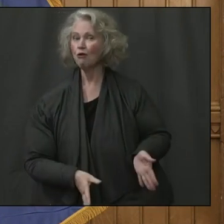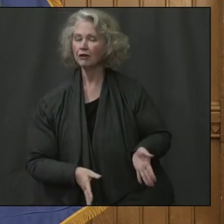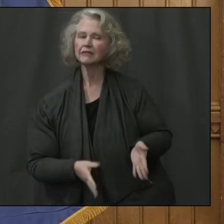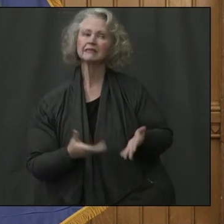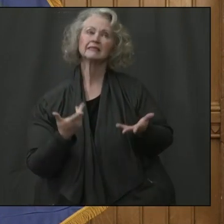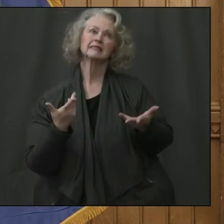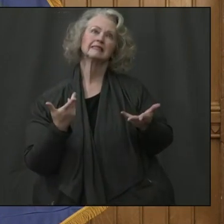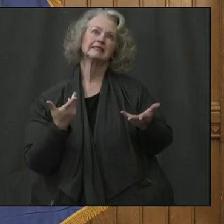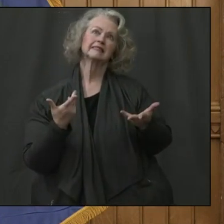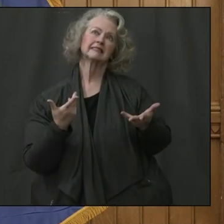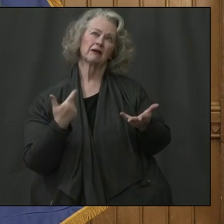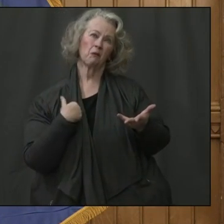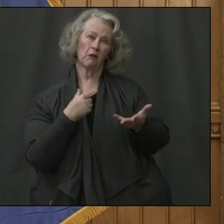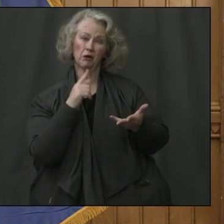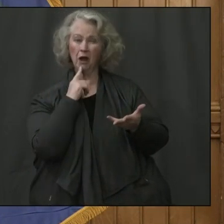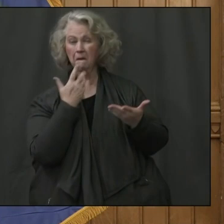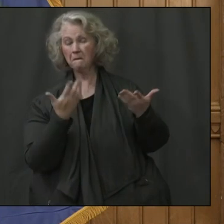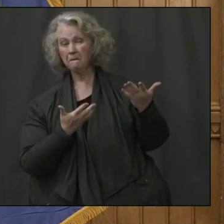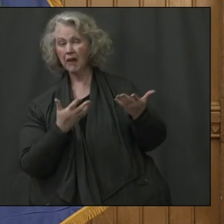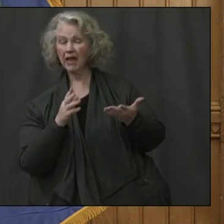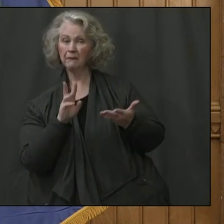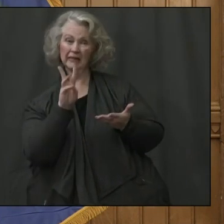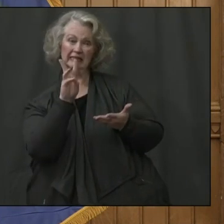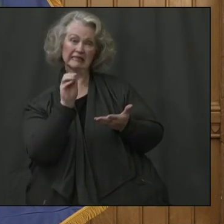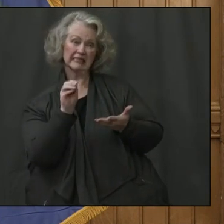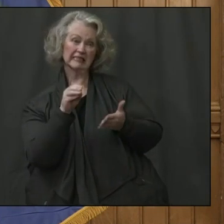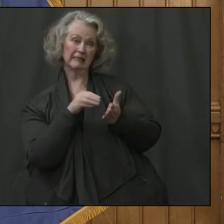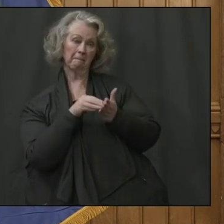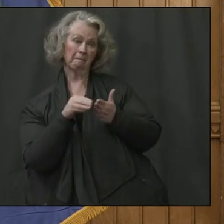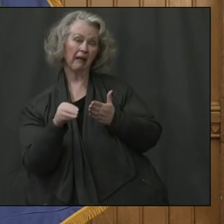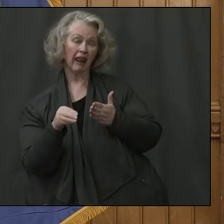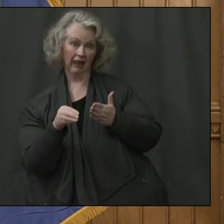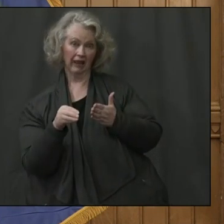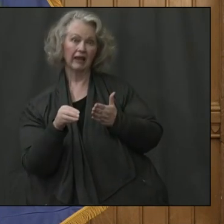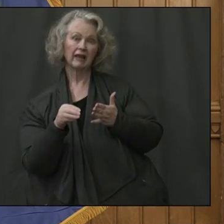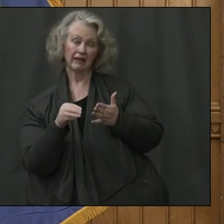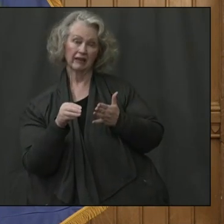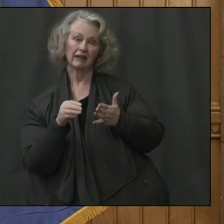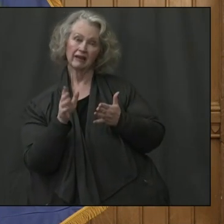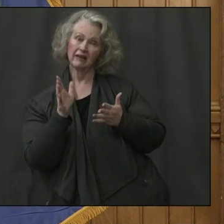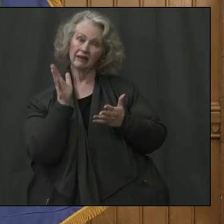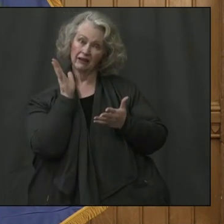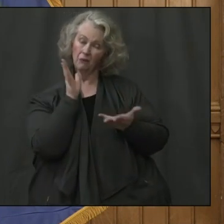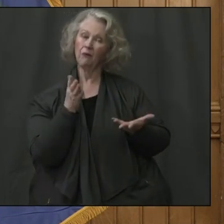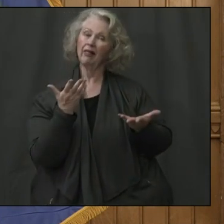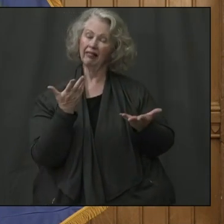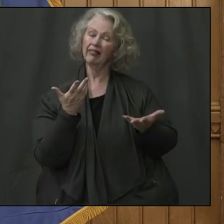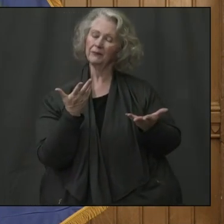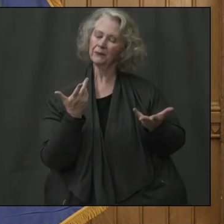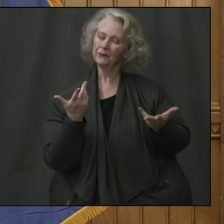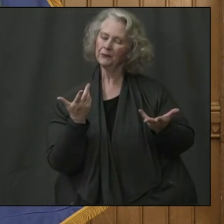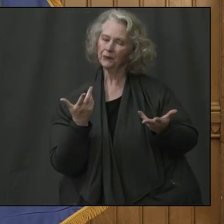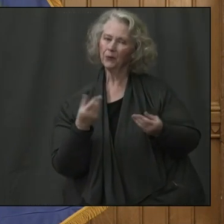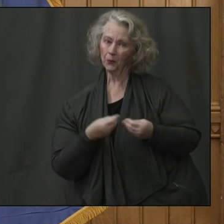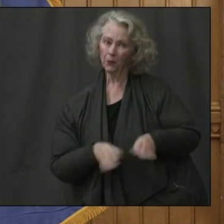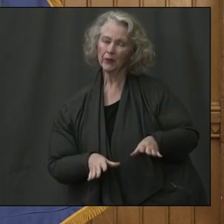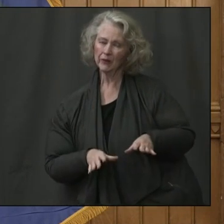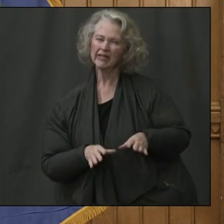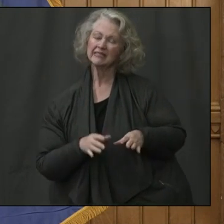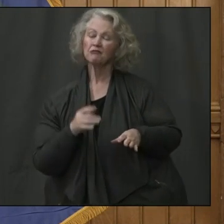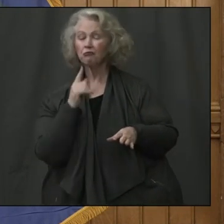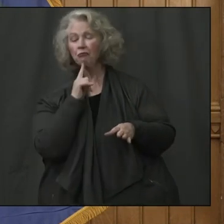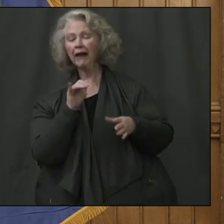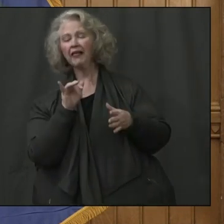probably, um, a $60 million shortfall in this fiscal year, which was a very, uh, in the big scheme of things.